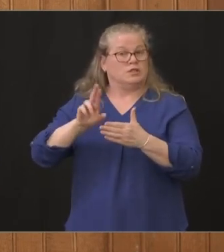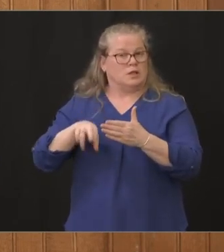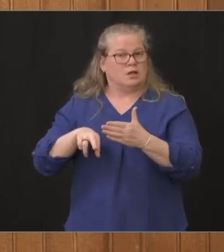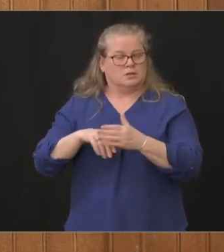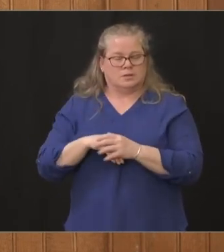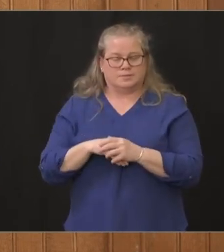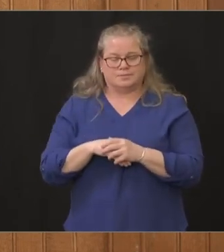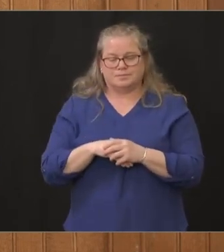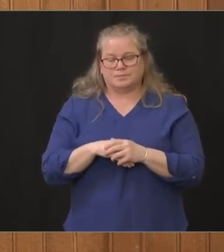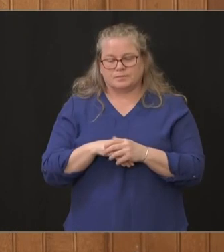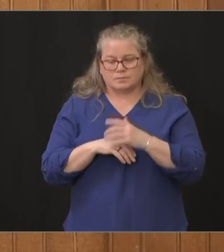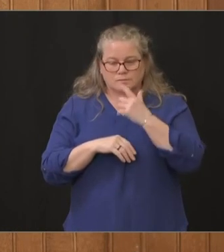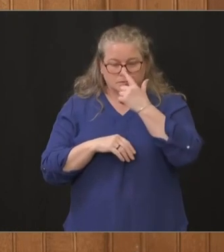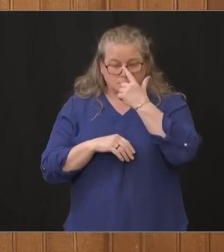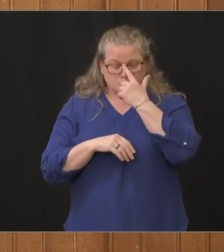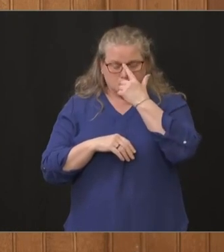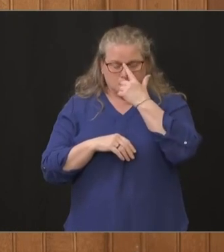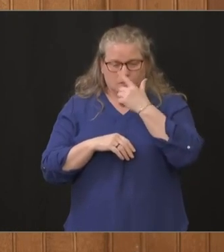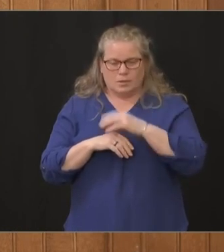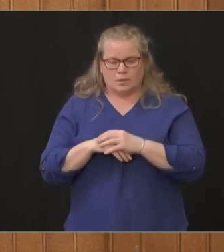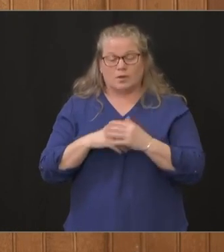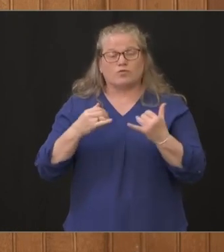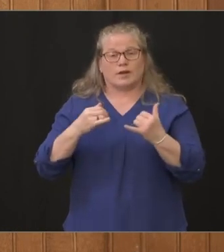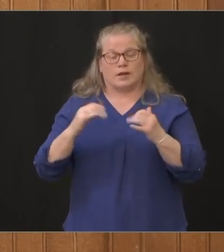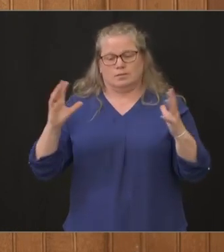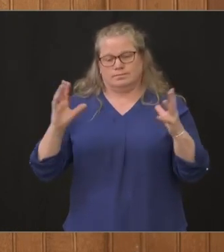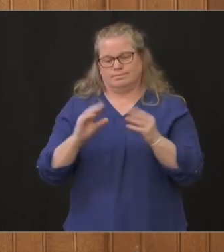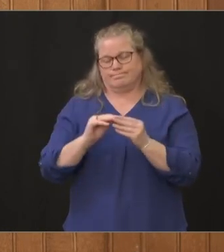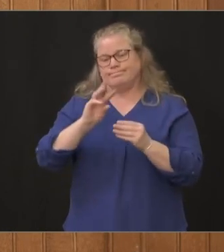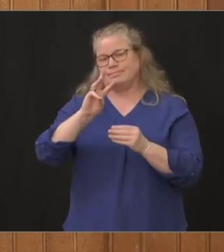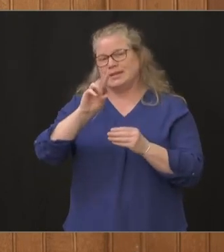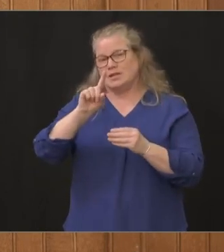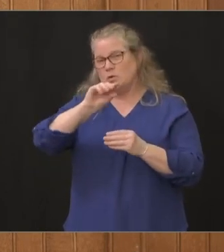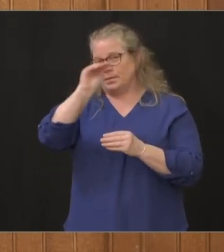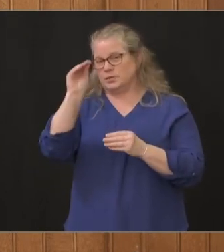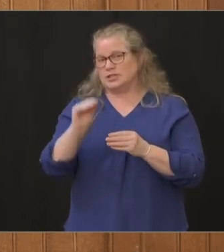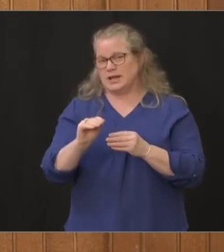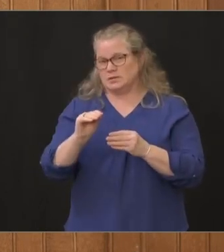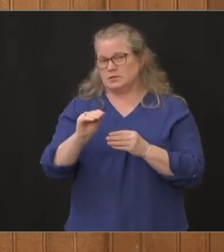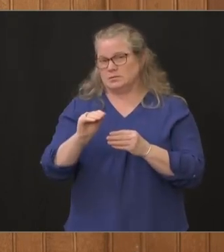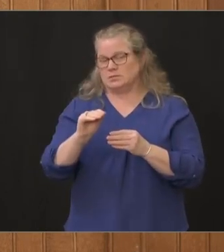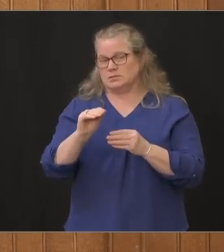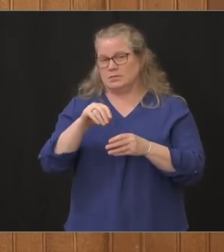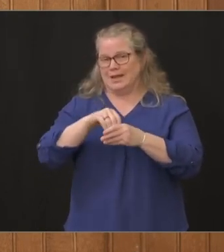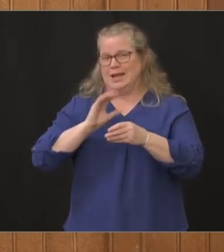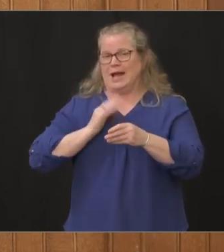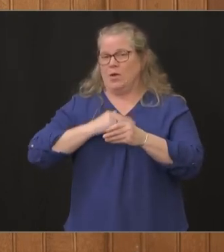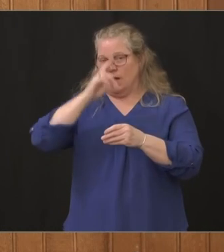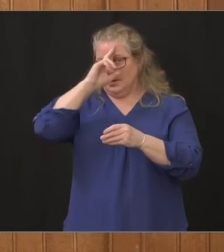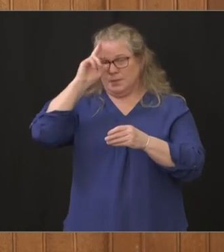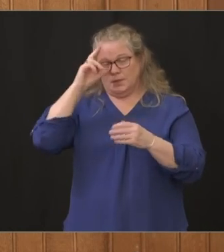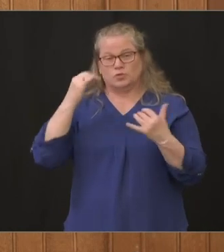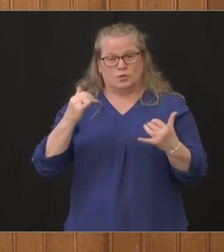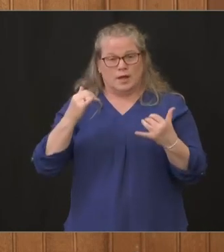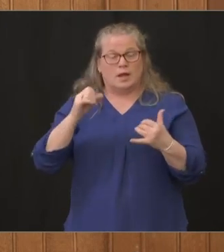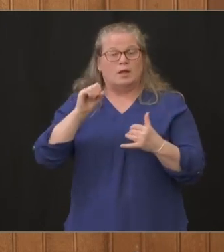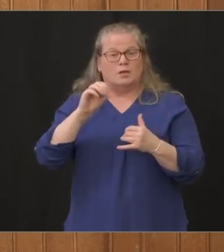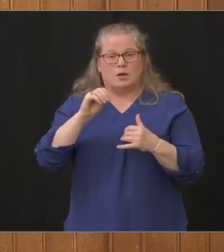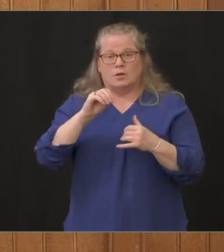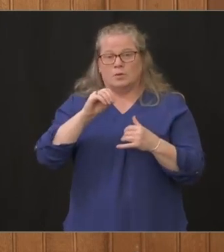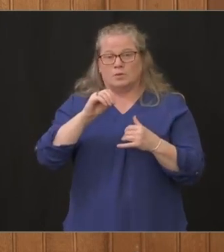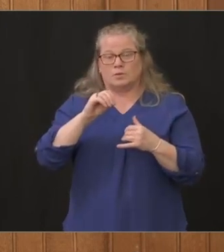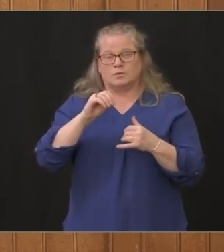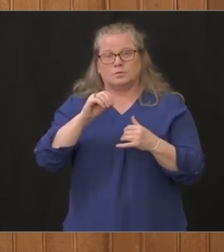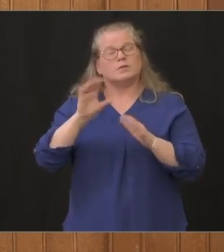there's still there's still um and we're at 61 percent um census in our hospitals as of today so so 30